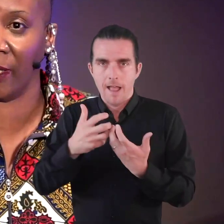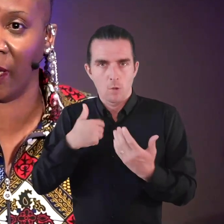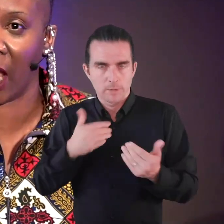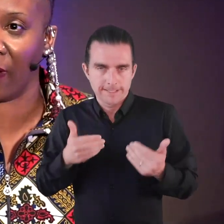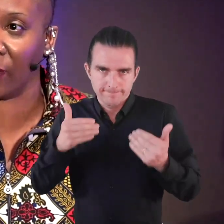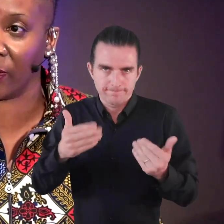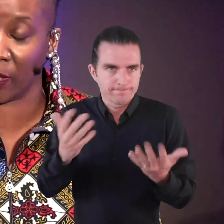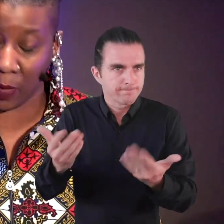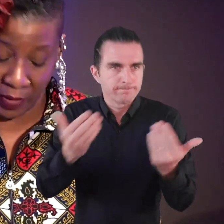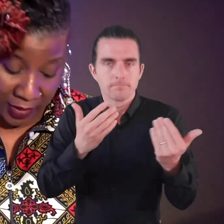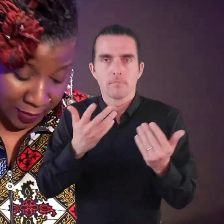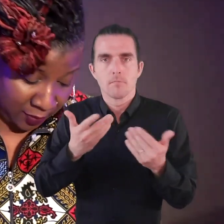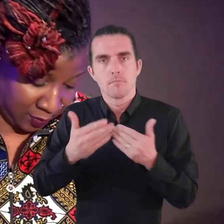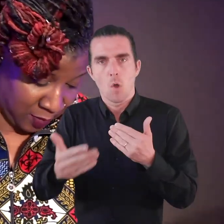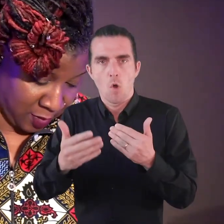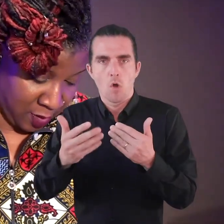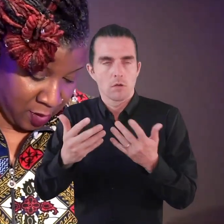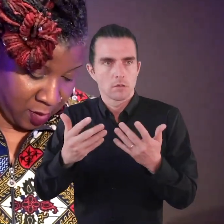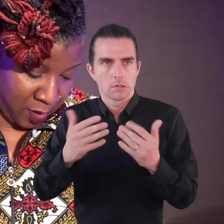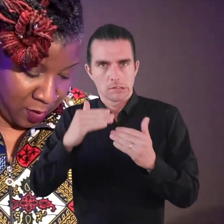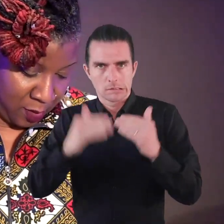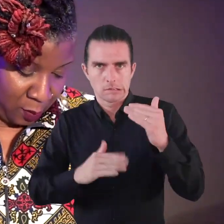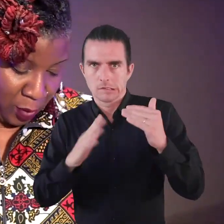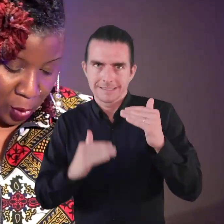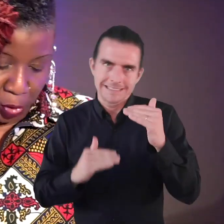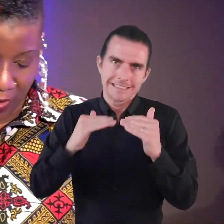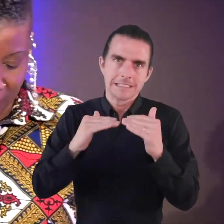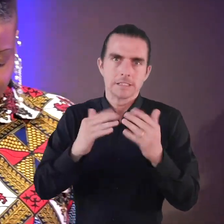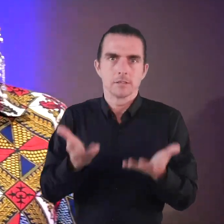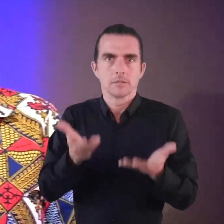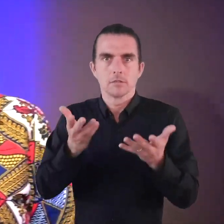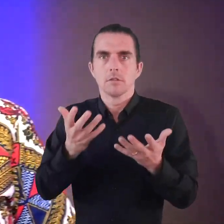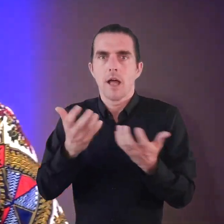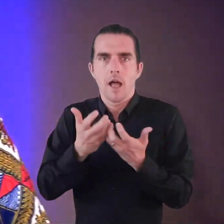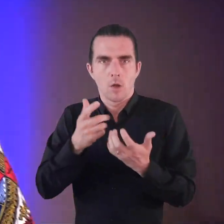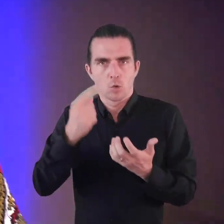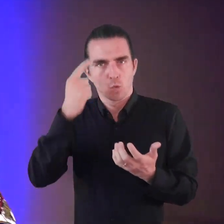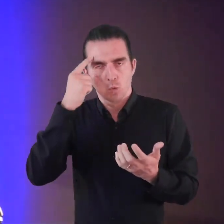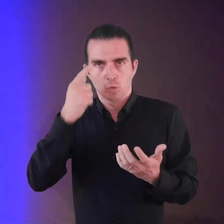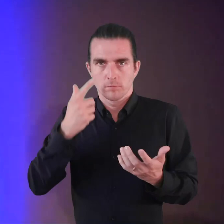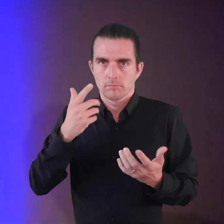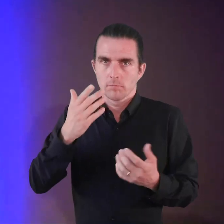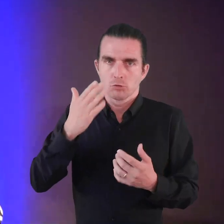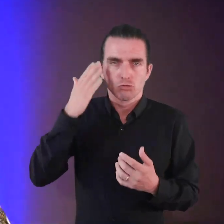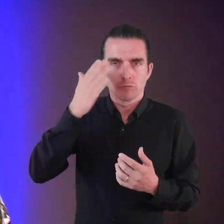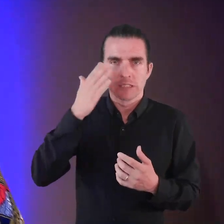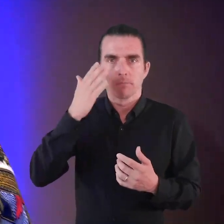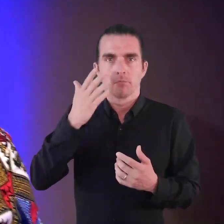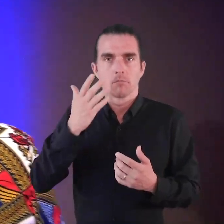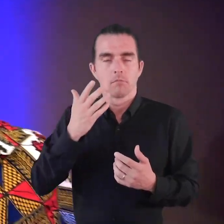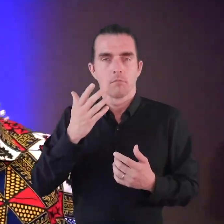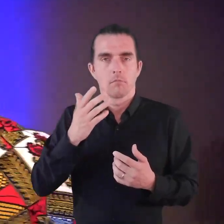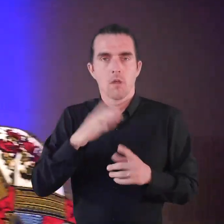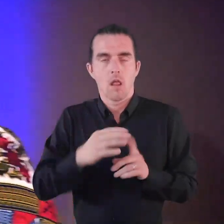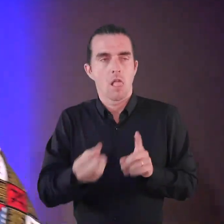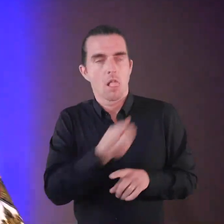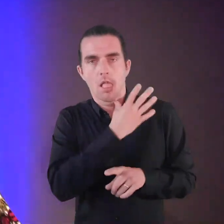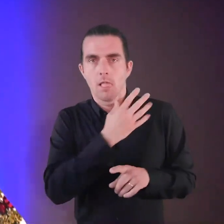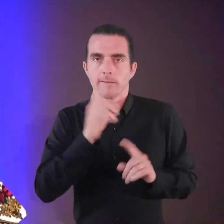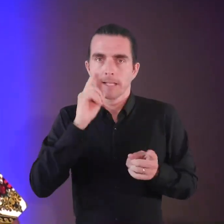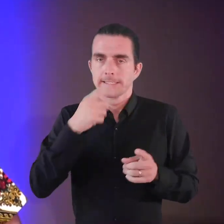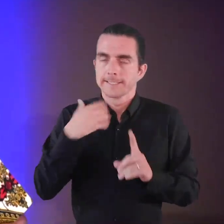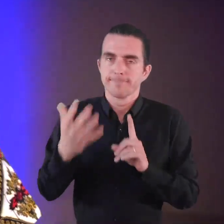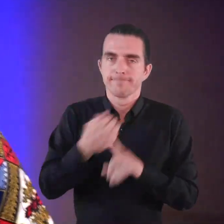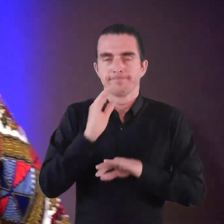action be around inequality? Will you treat the thought of surrender as a dream deferred, something to be